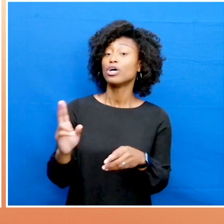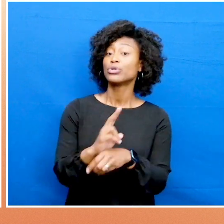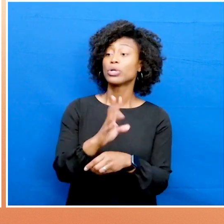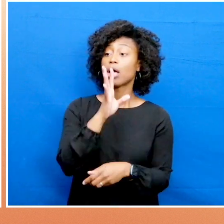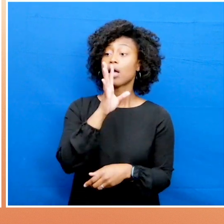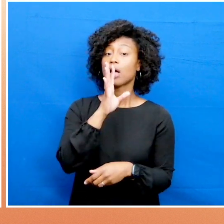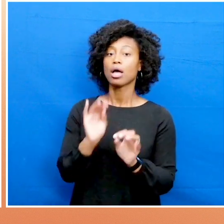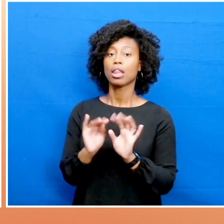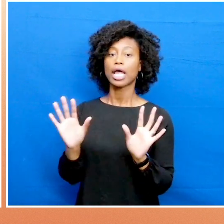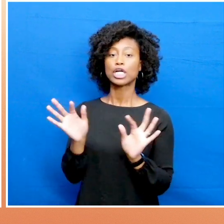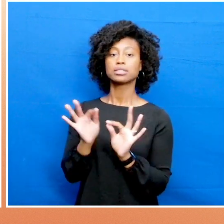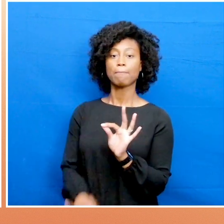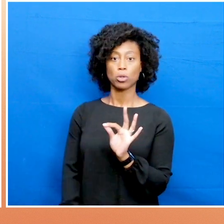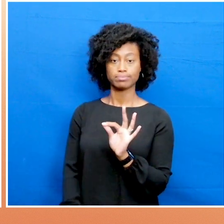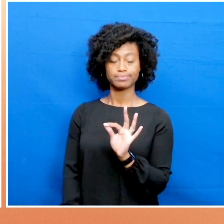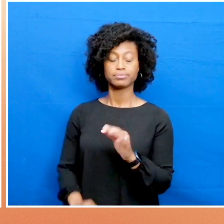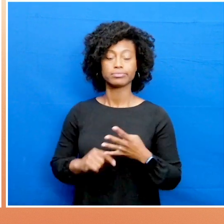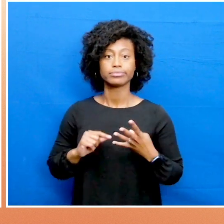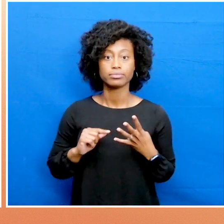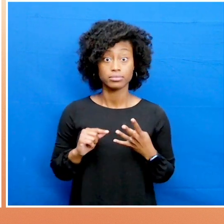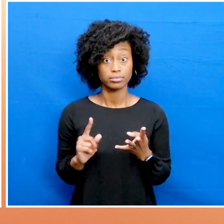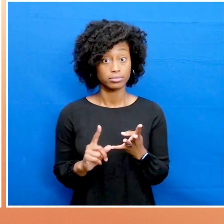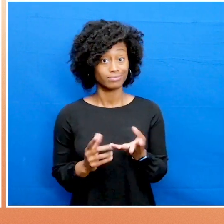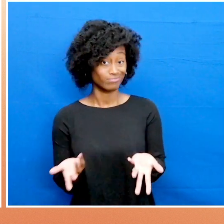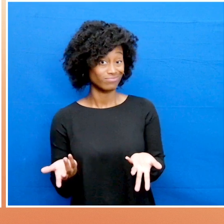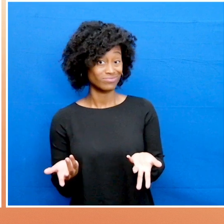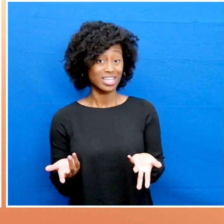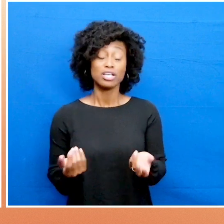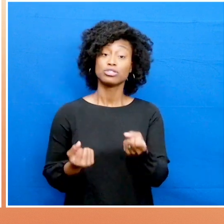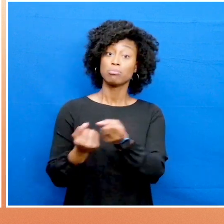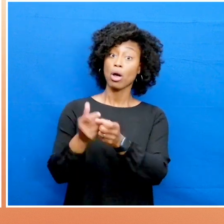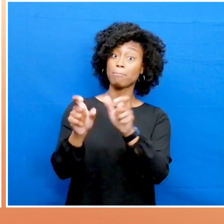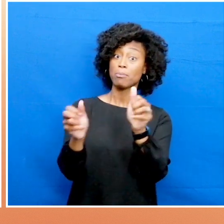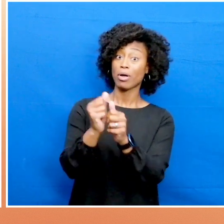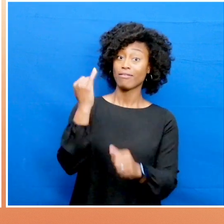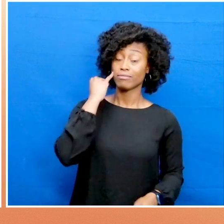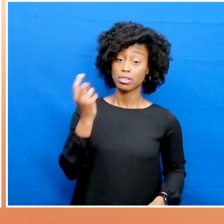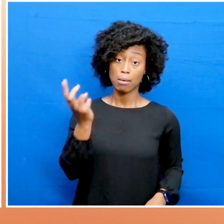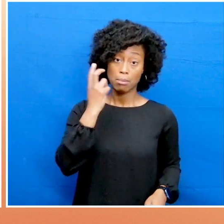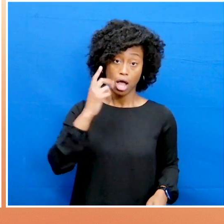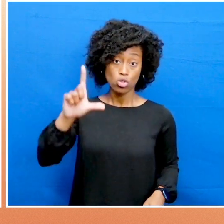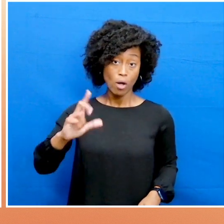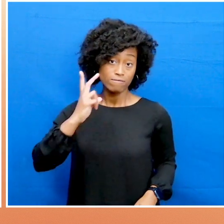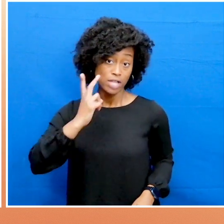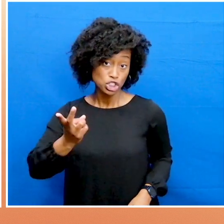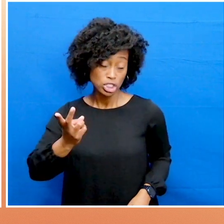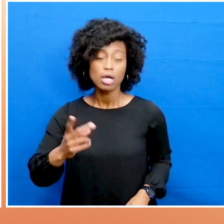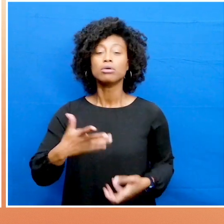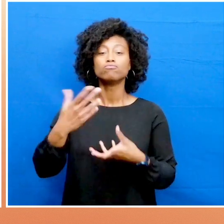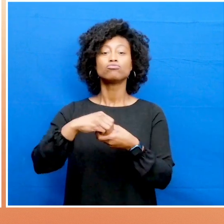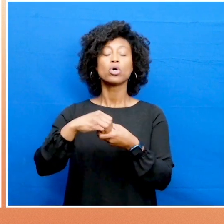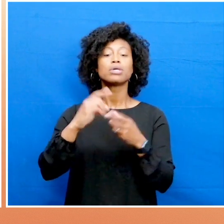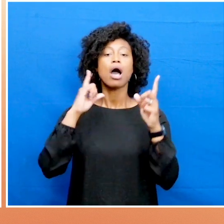And to ensure better understanding, use plain language. To aid users who are blind or have low vision,